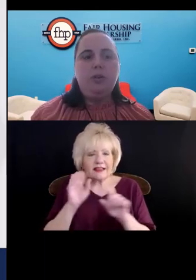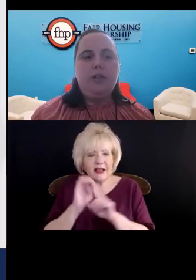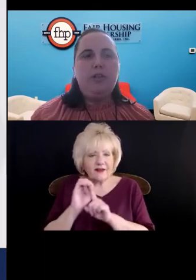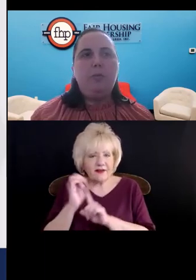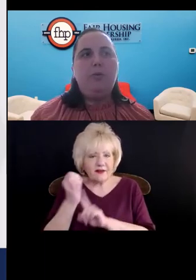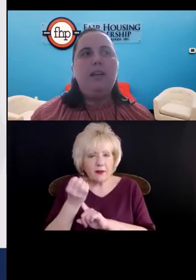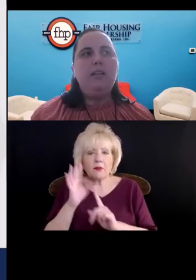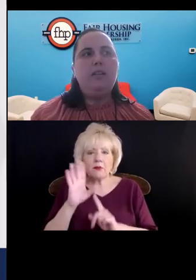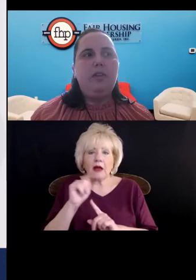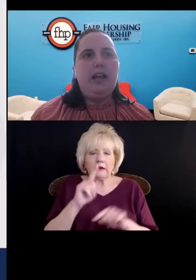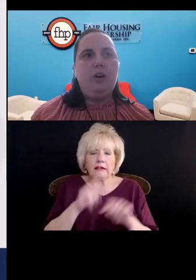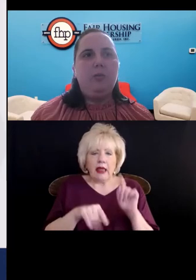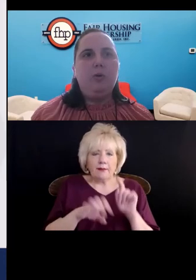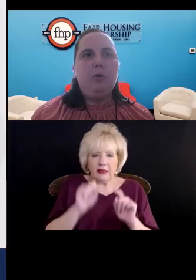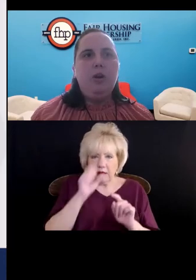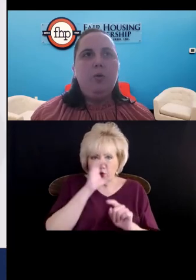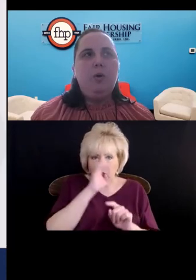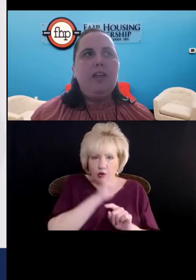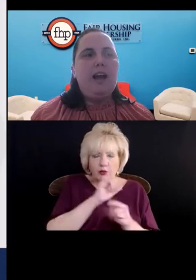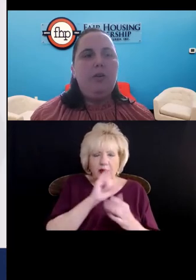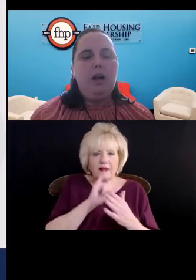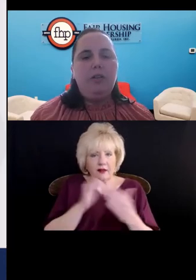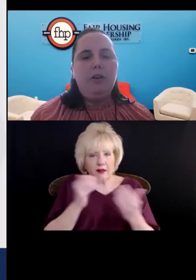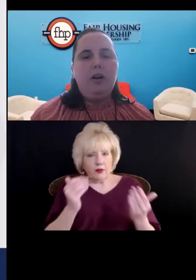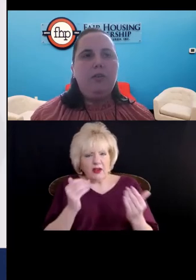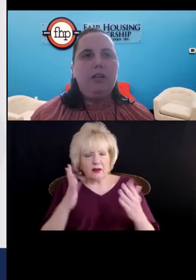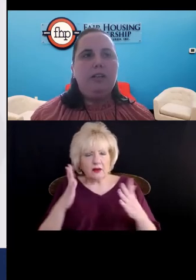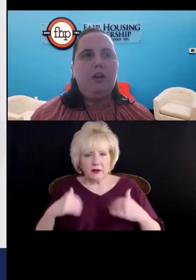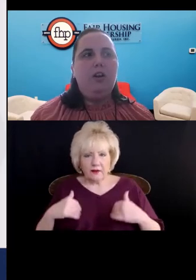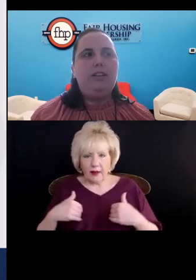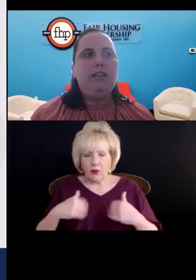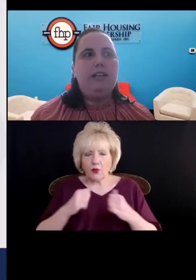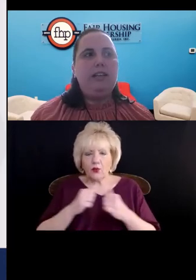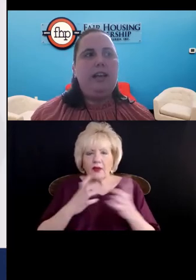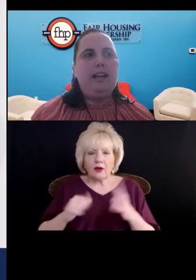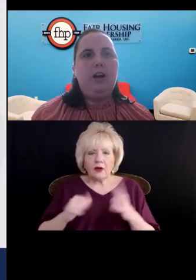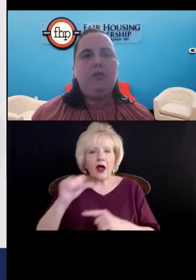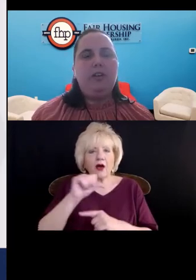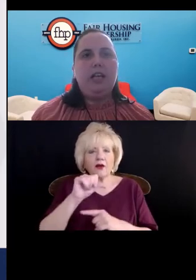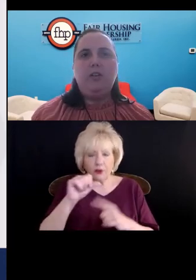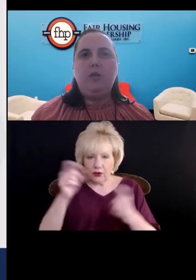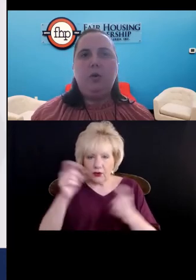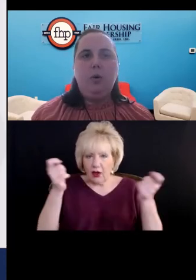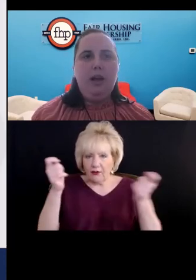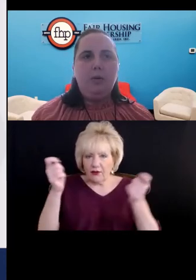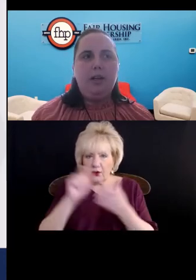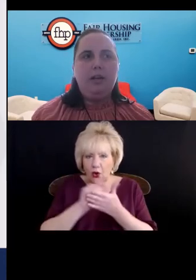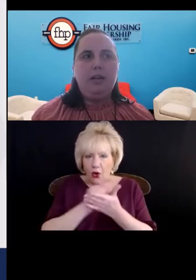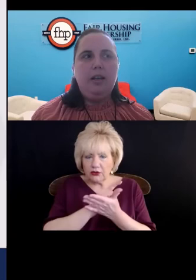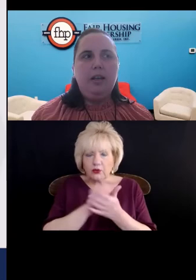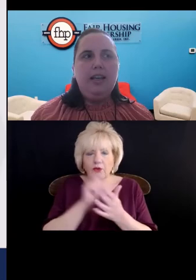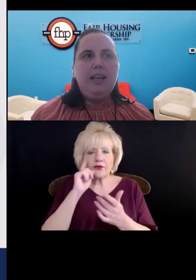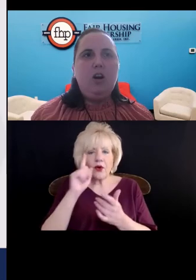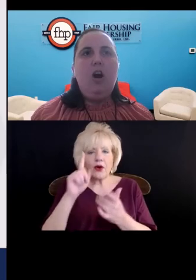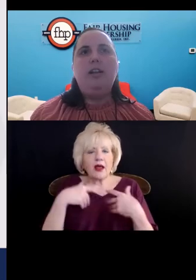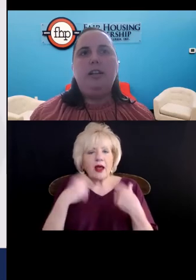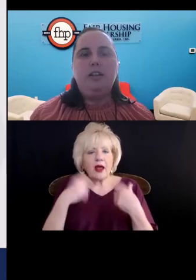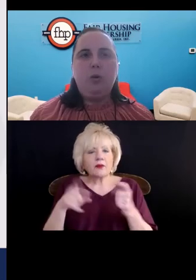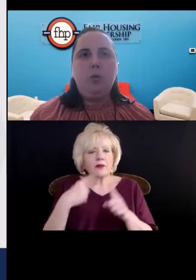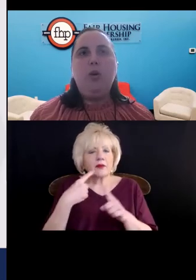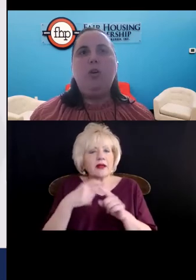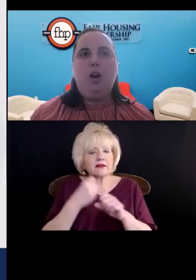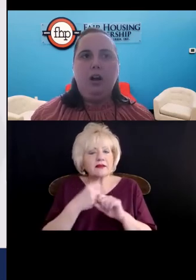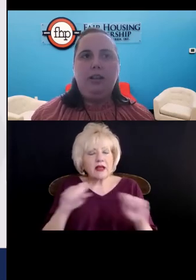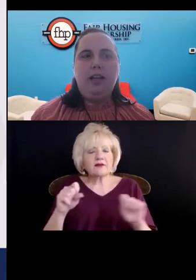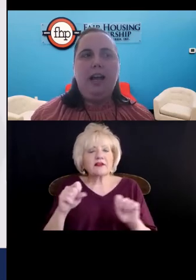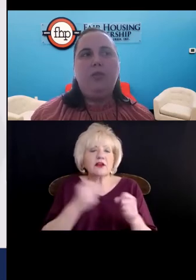assumed that the presence of the animal without other governing laws that dictate a health and safety requirement causes